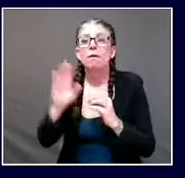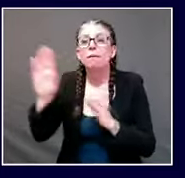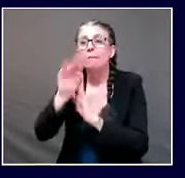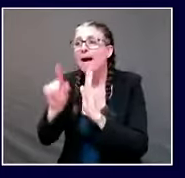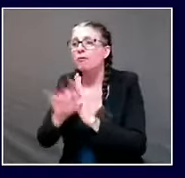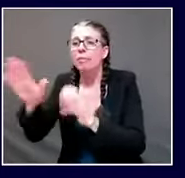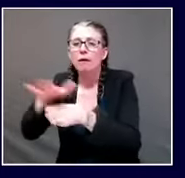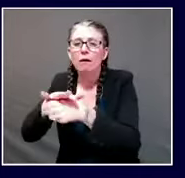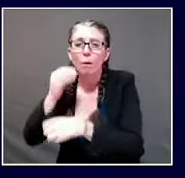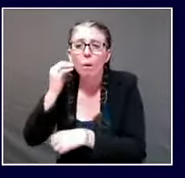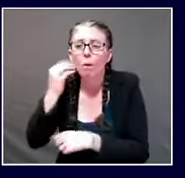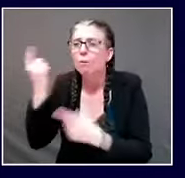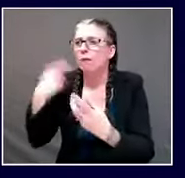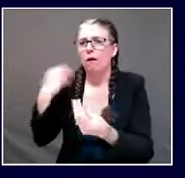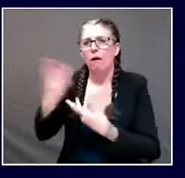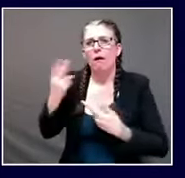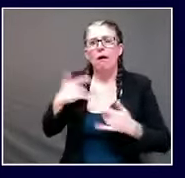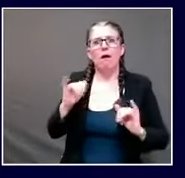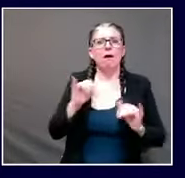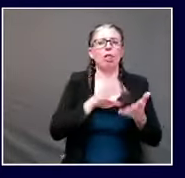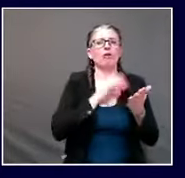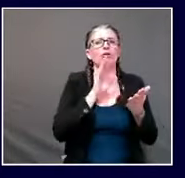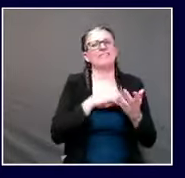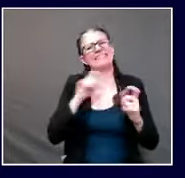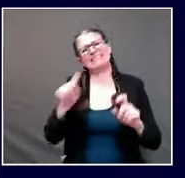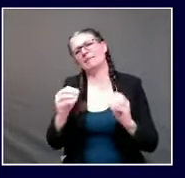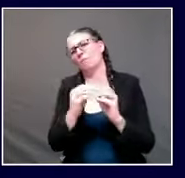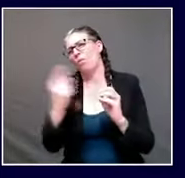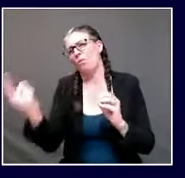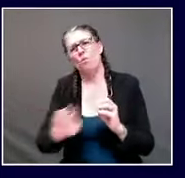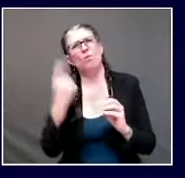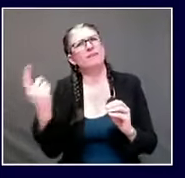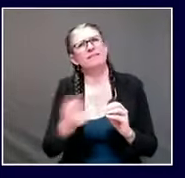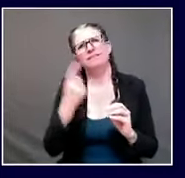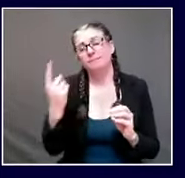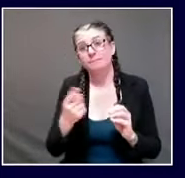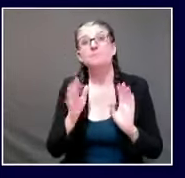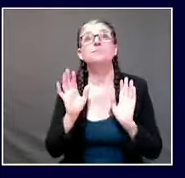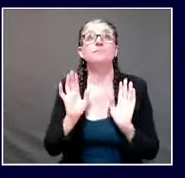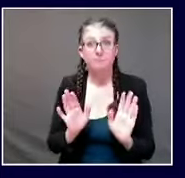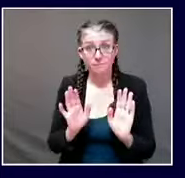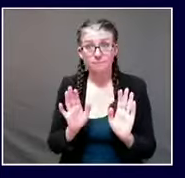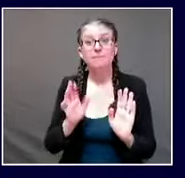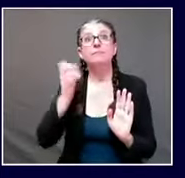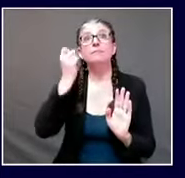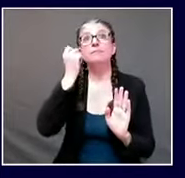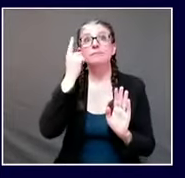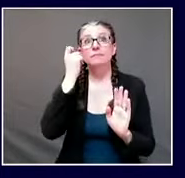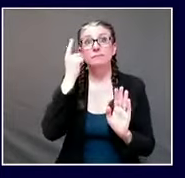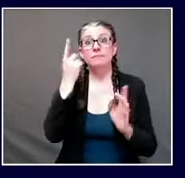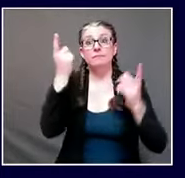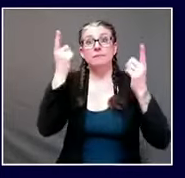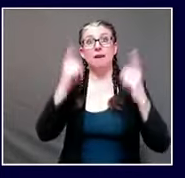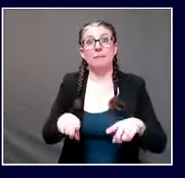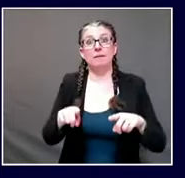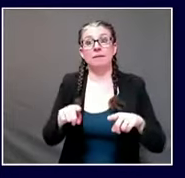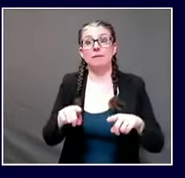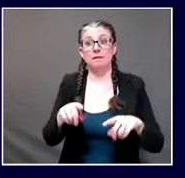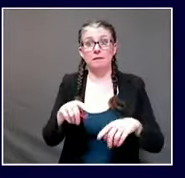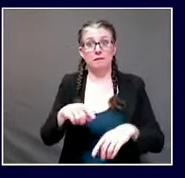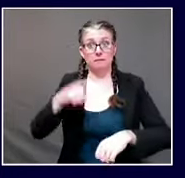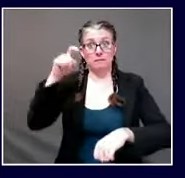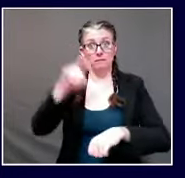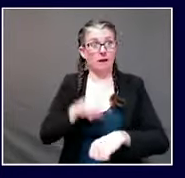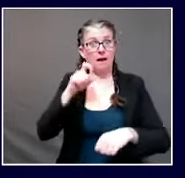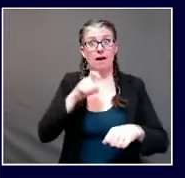to support and get support from community members be they healthcare providers be they local officials on the ground